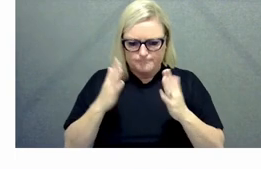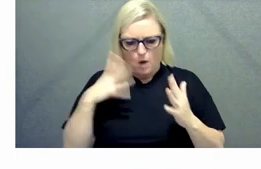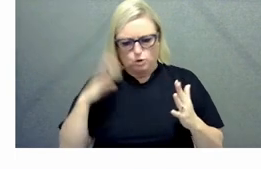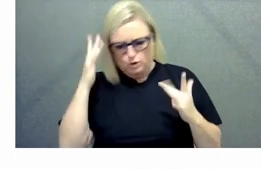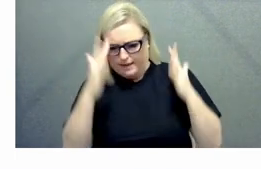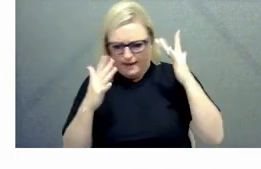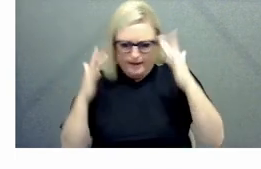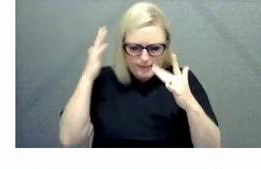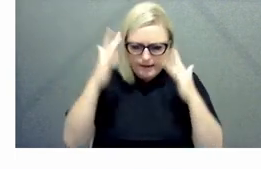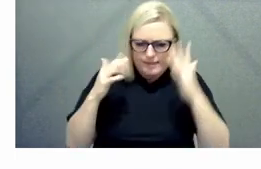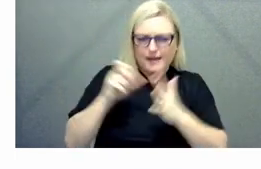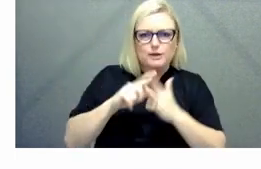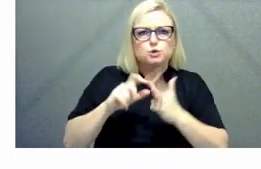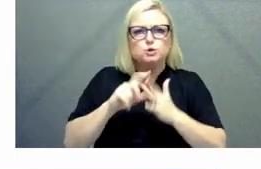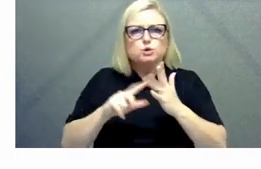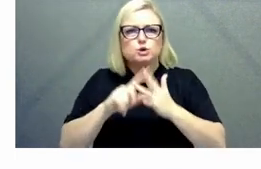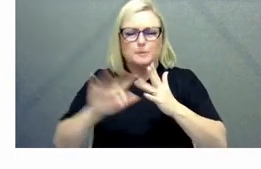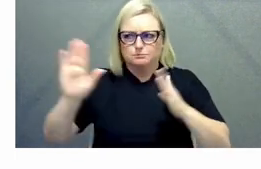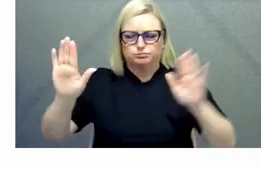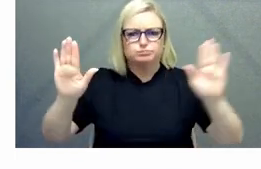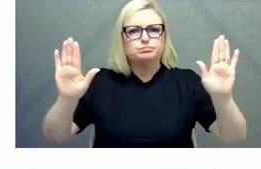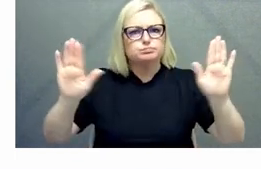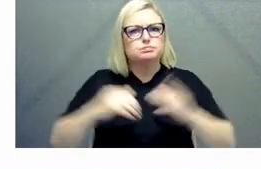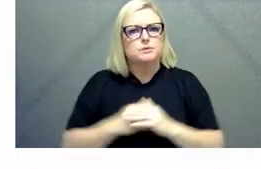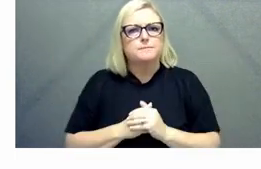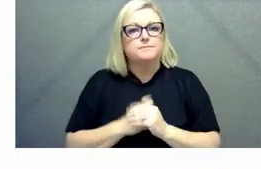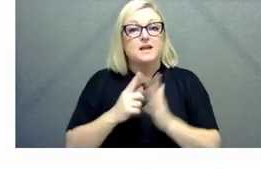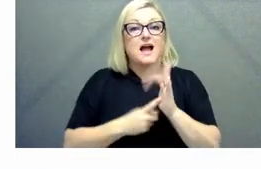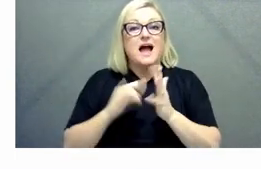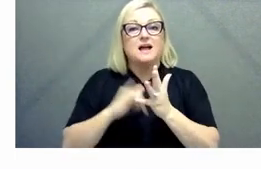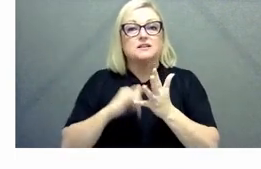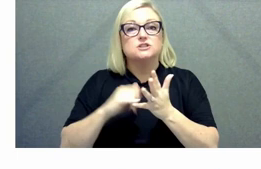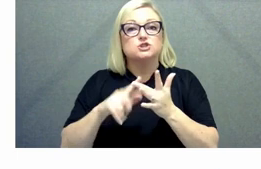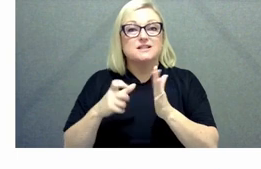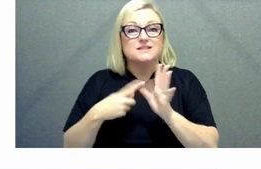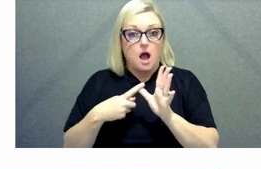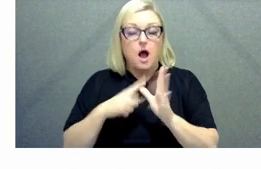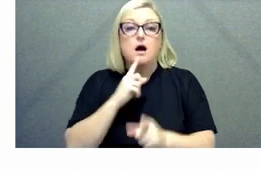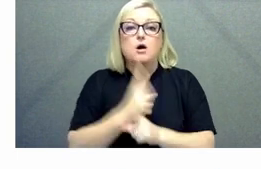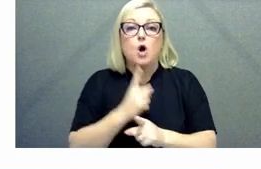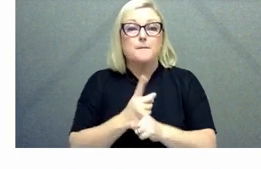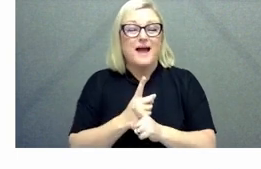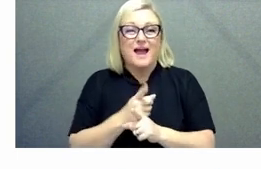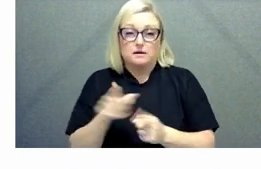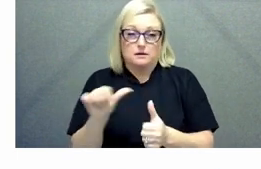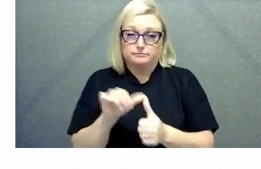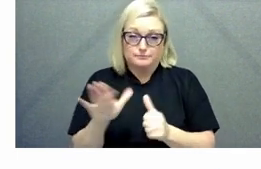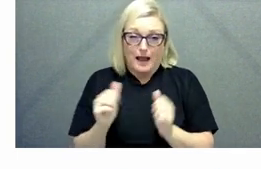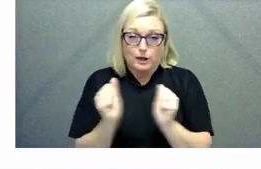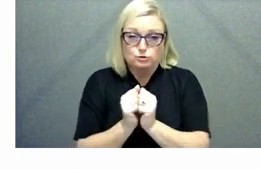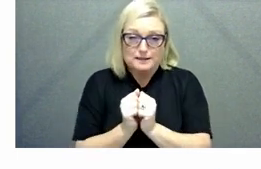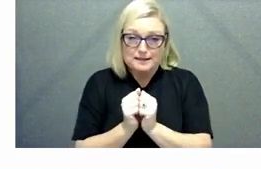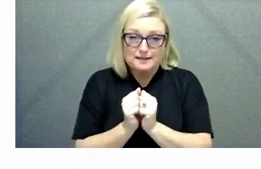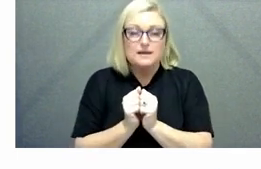how can you try and think about what Jessica said which was absolutely fantastic learning is about